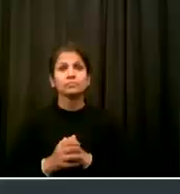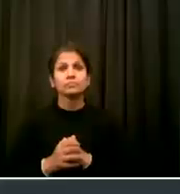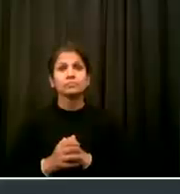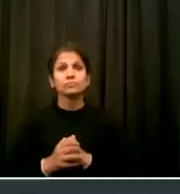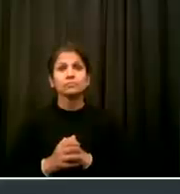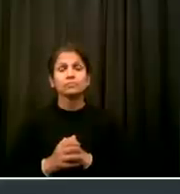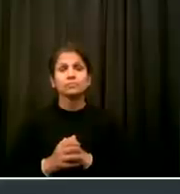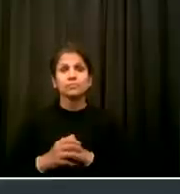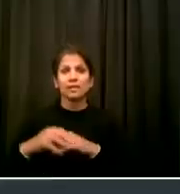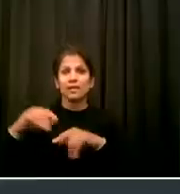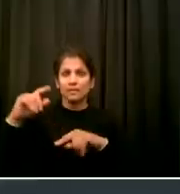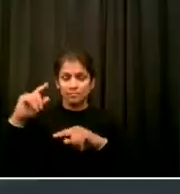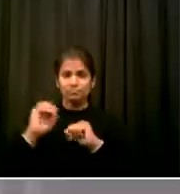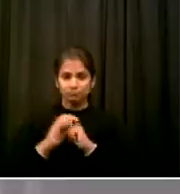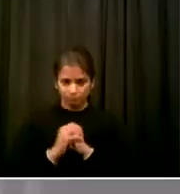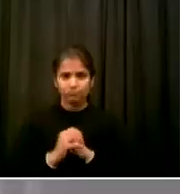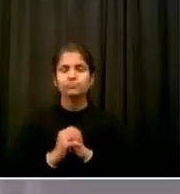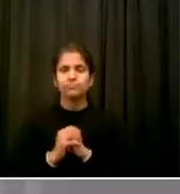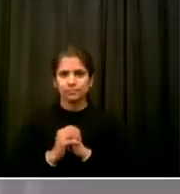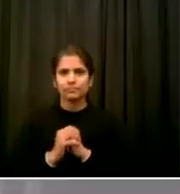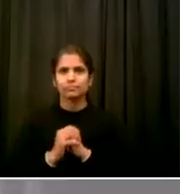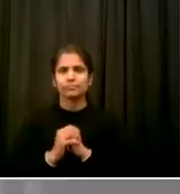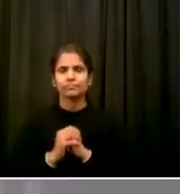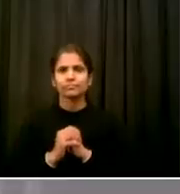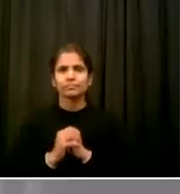Our First Lady Shirlane McRae